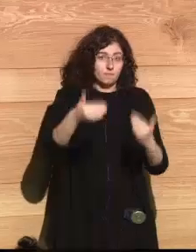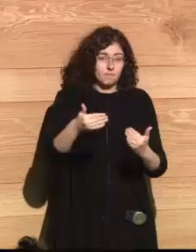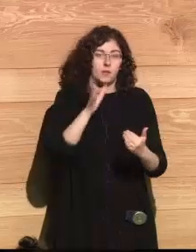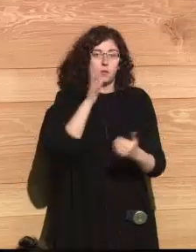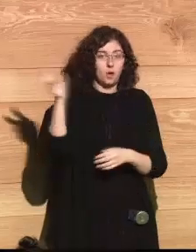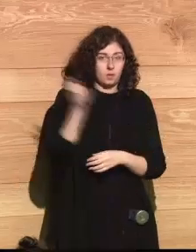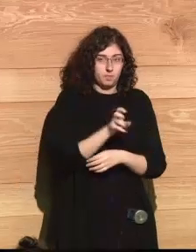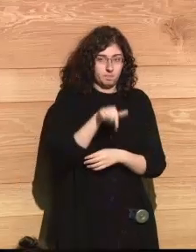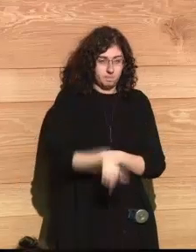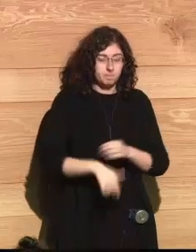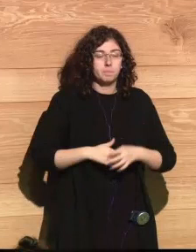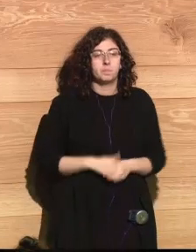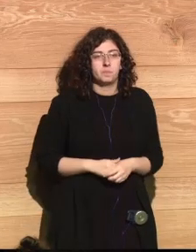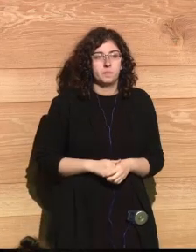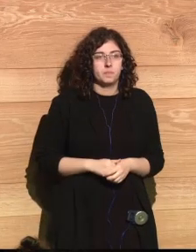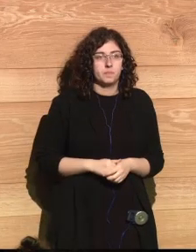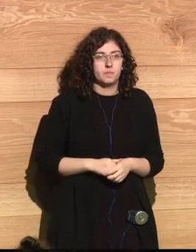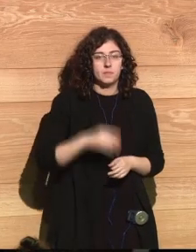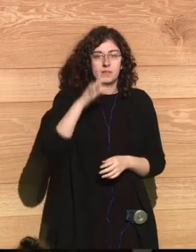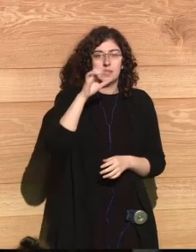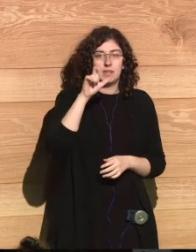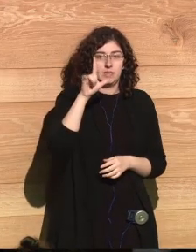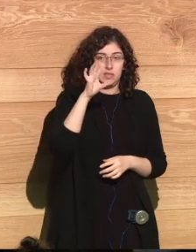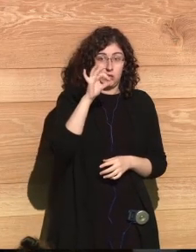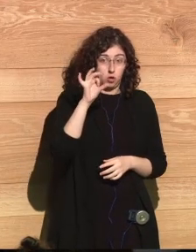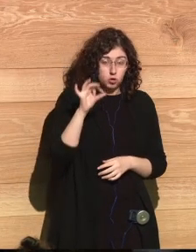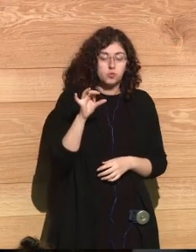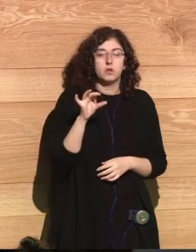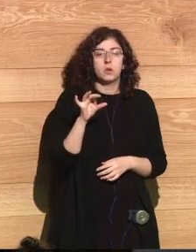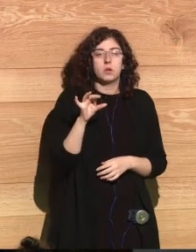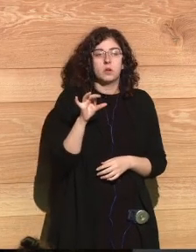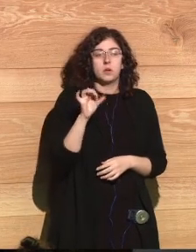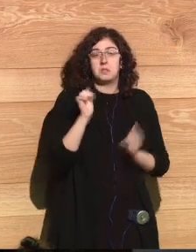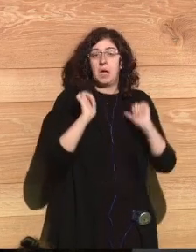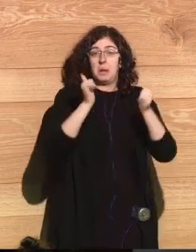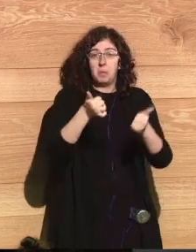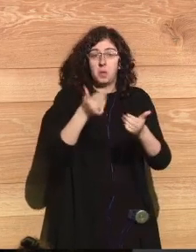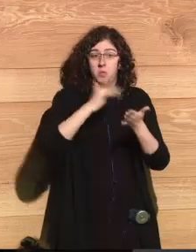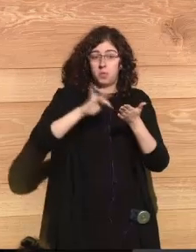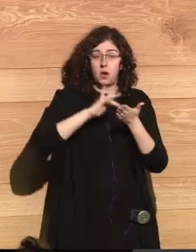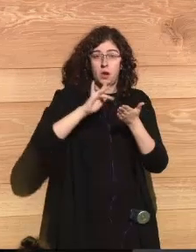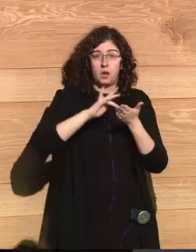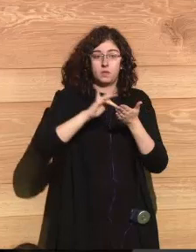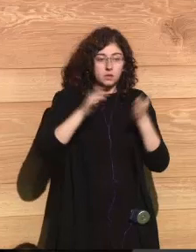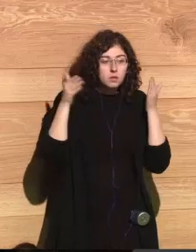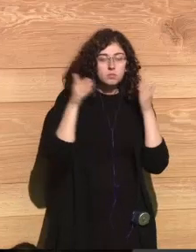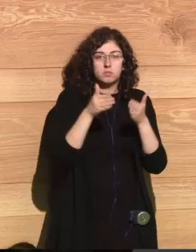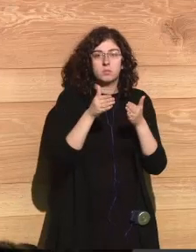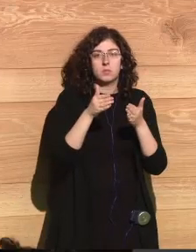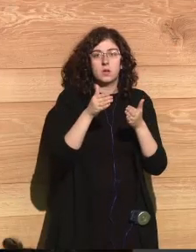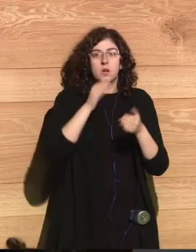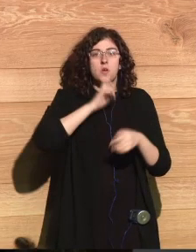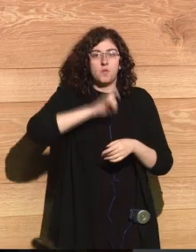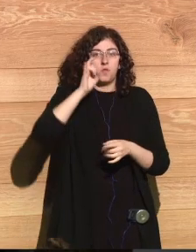behalf just thank you for being here today Telus as you very well know started being a magazine